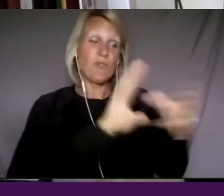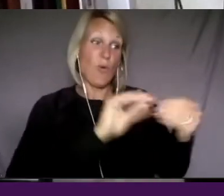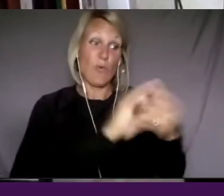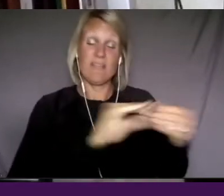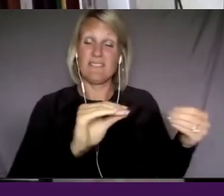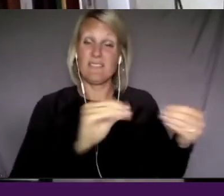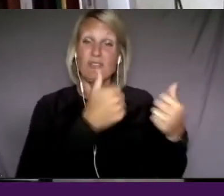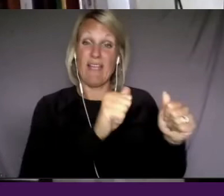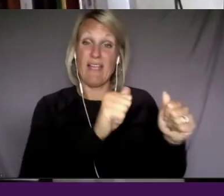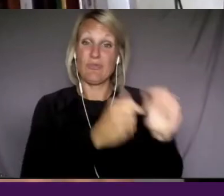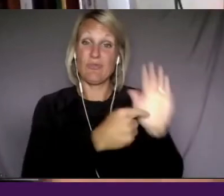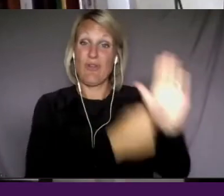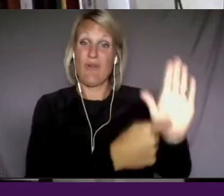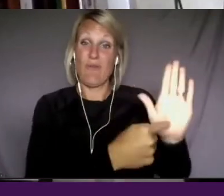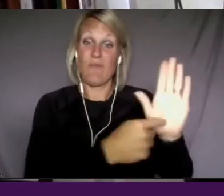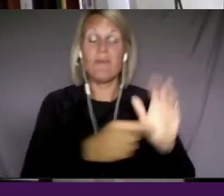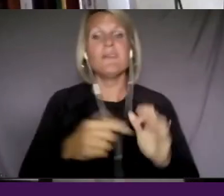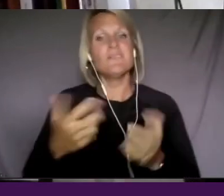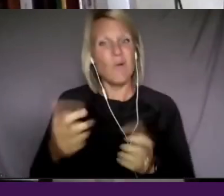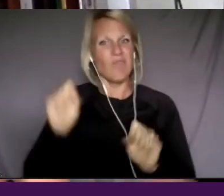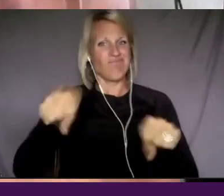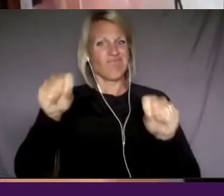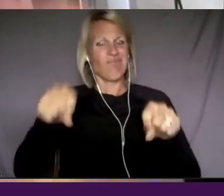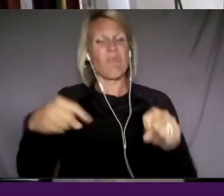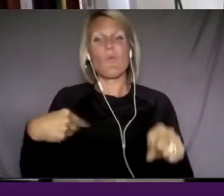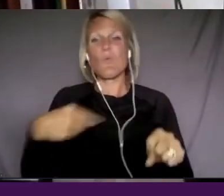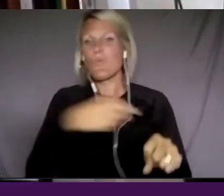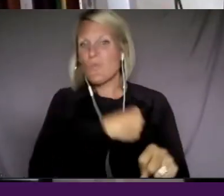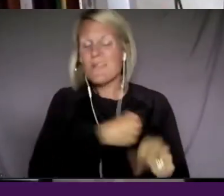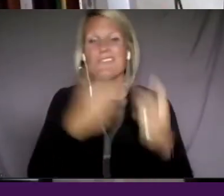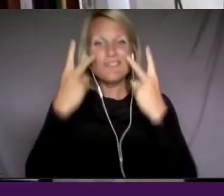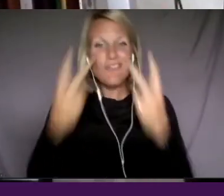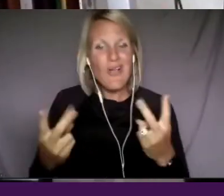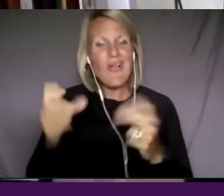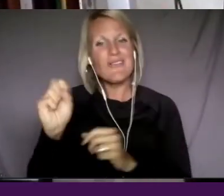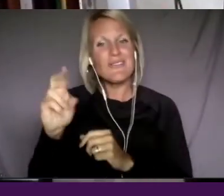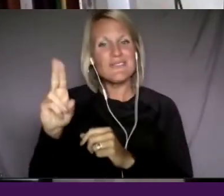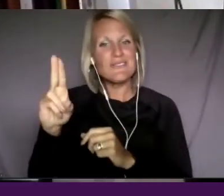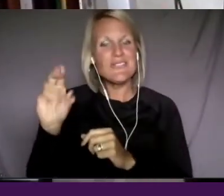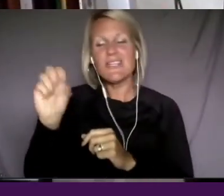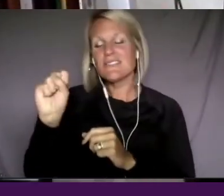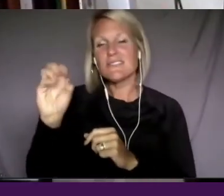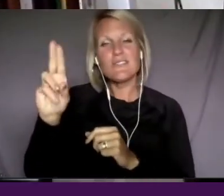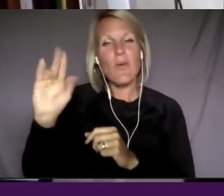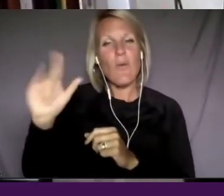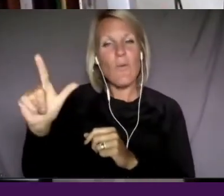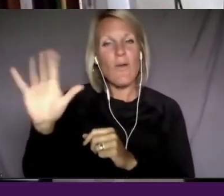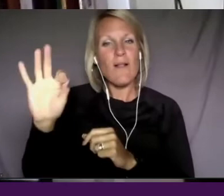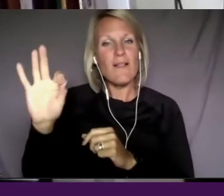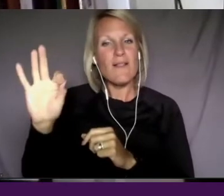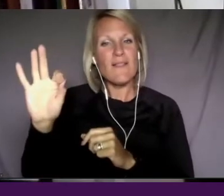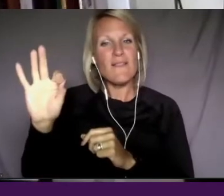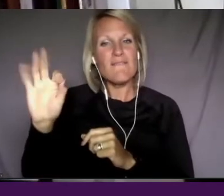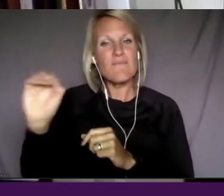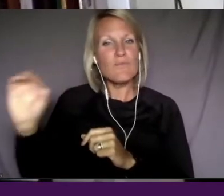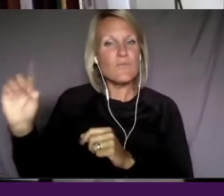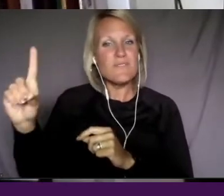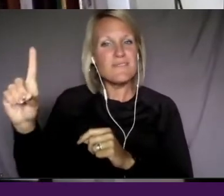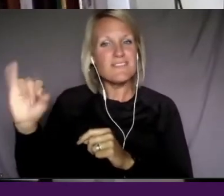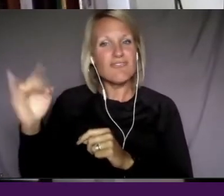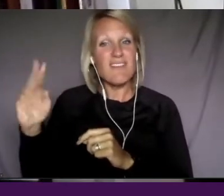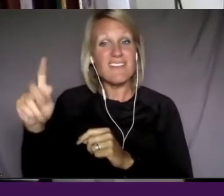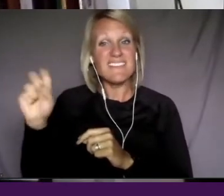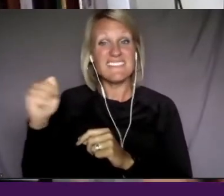this case, yes, we, we had seen soul food junkies. We've been looking at people's films. One, we just thought this is a great storyteller.